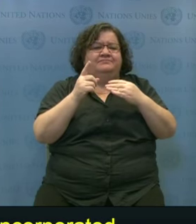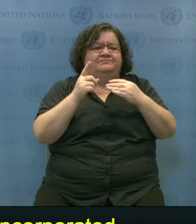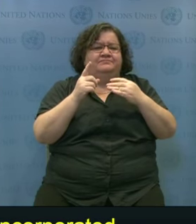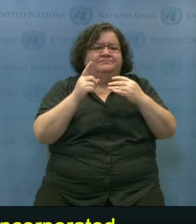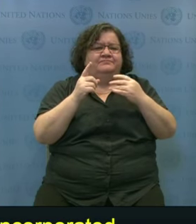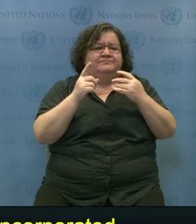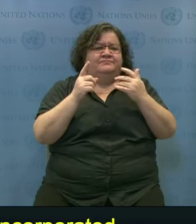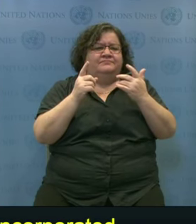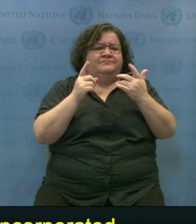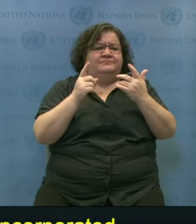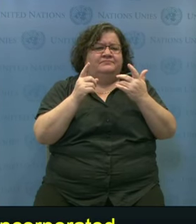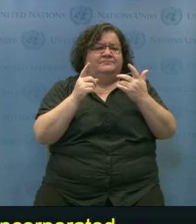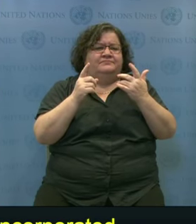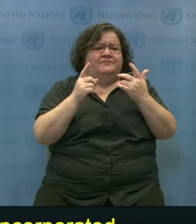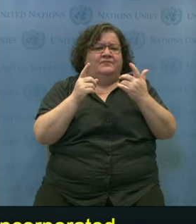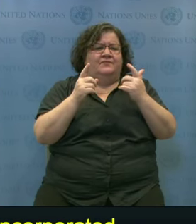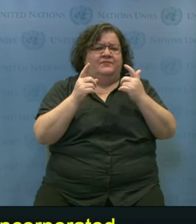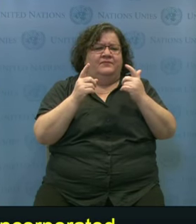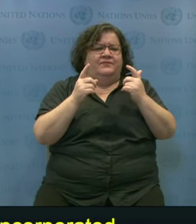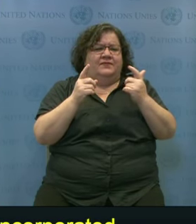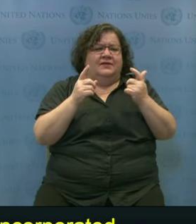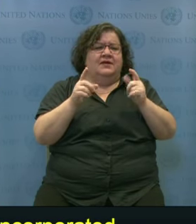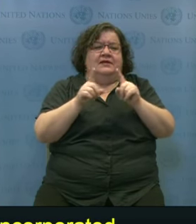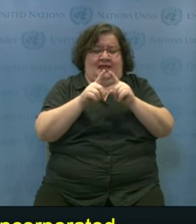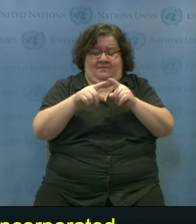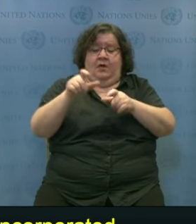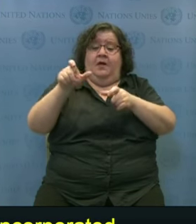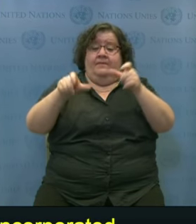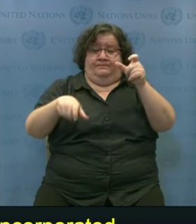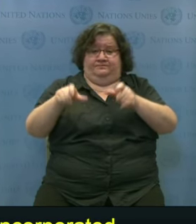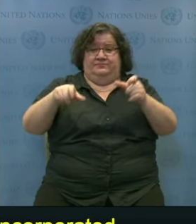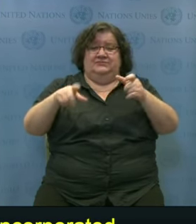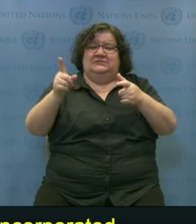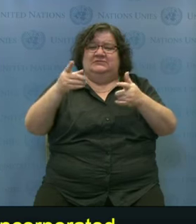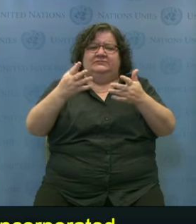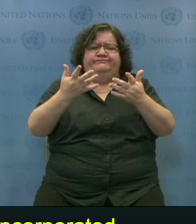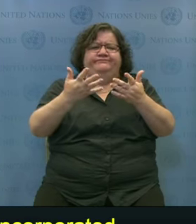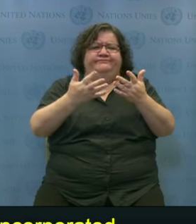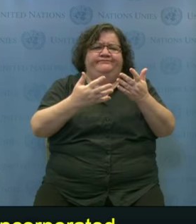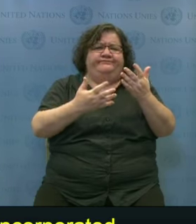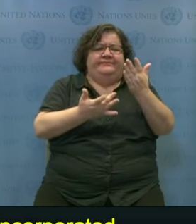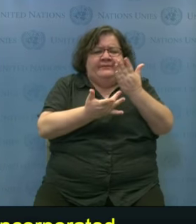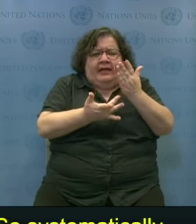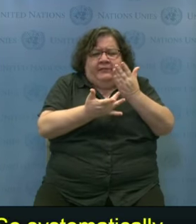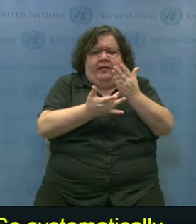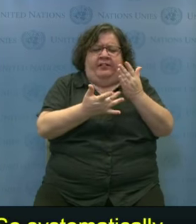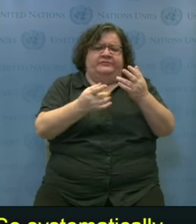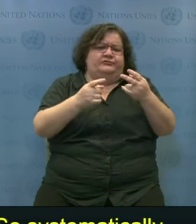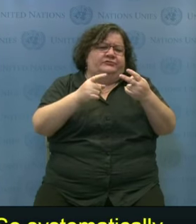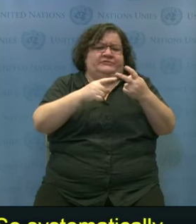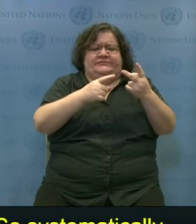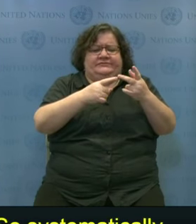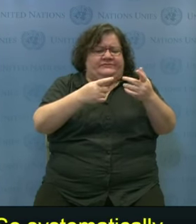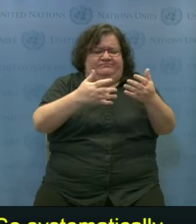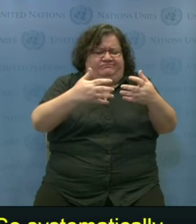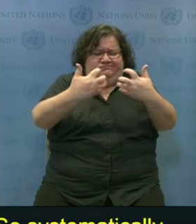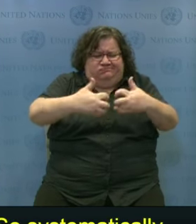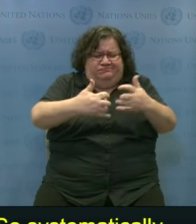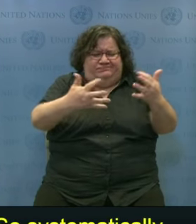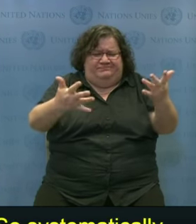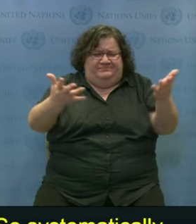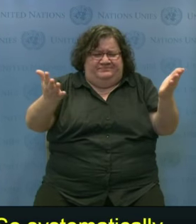monitored, and implemented, and quality assured throughout each stage of the process.